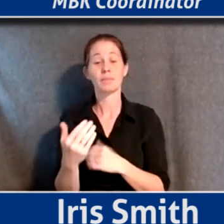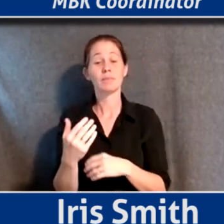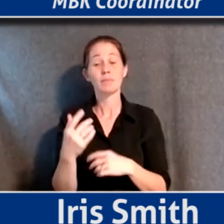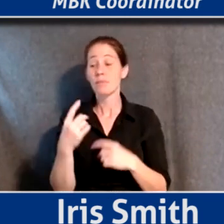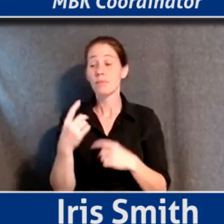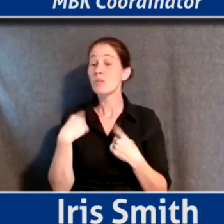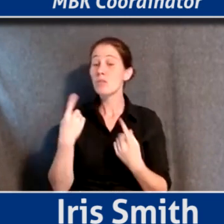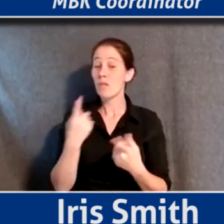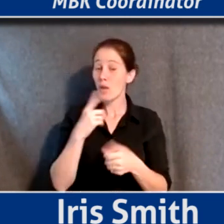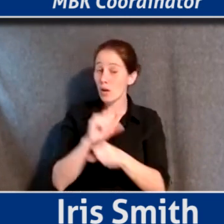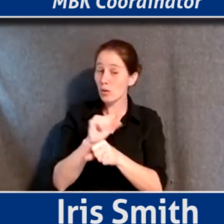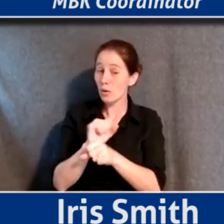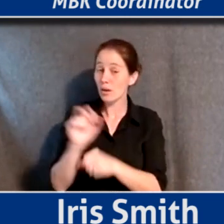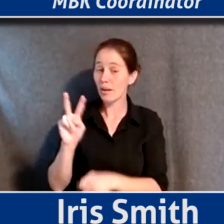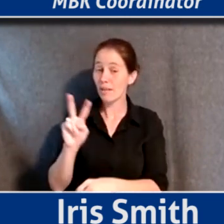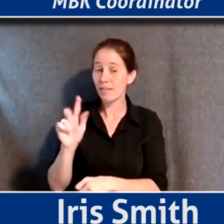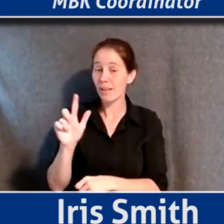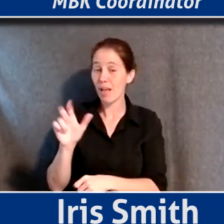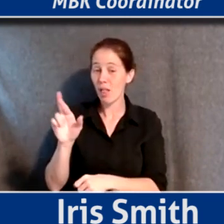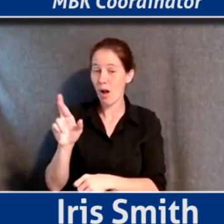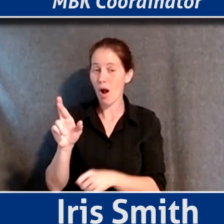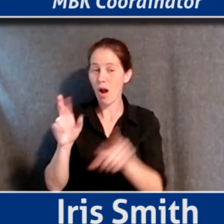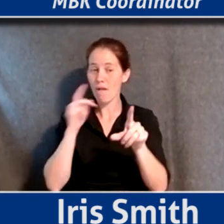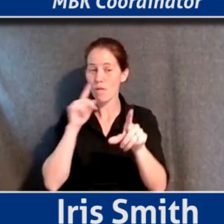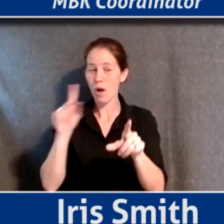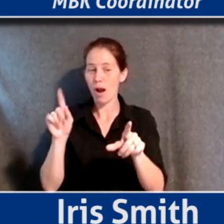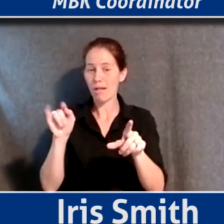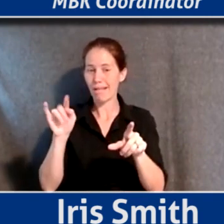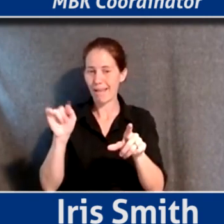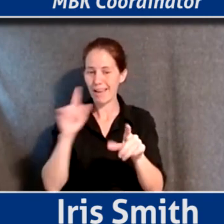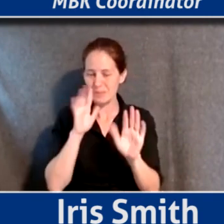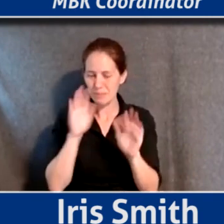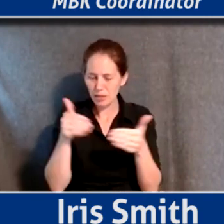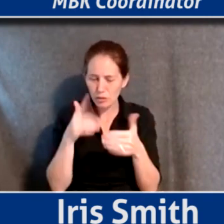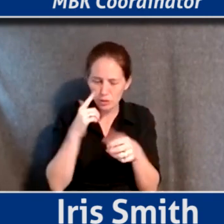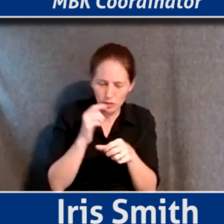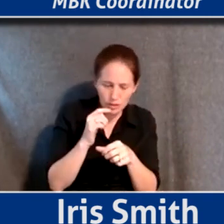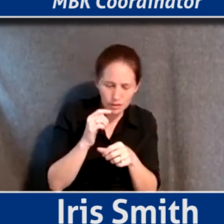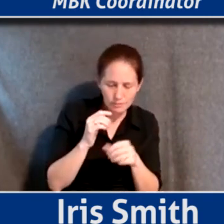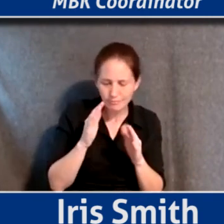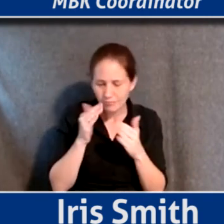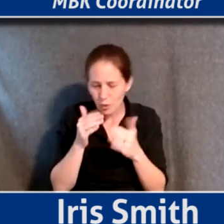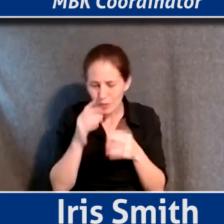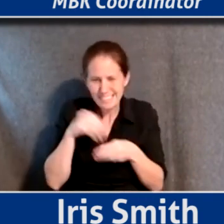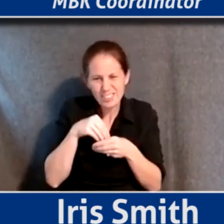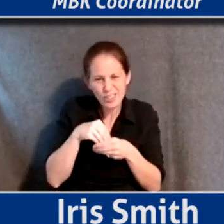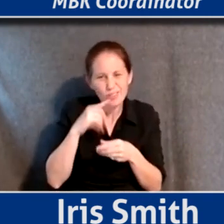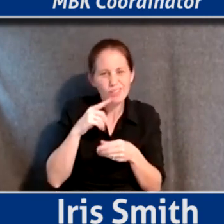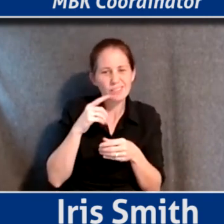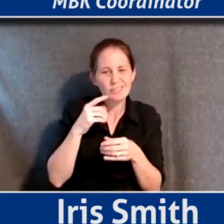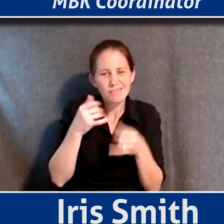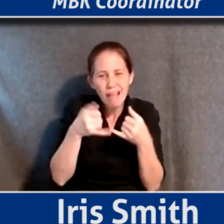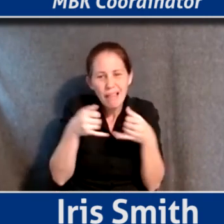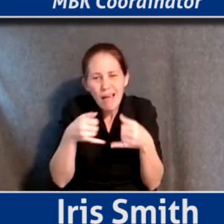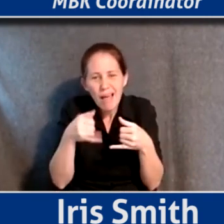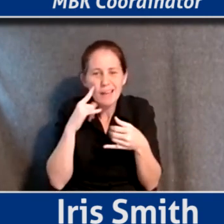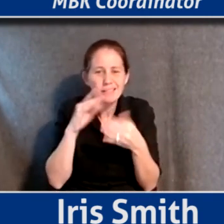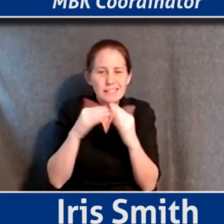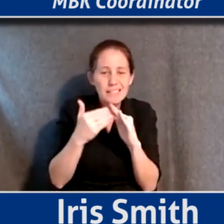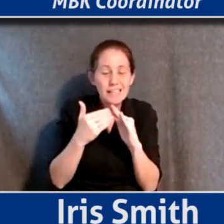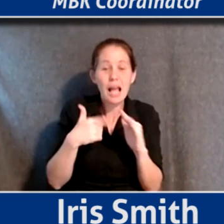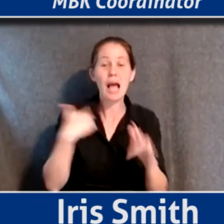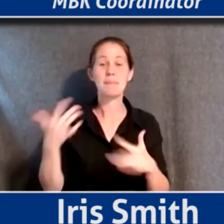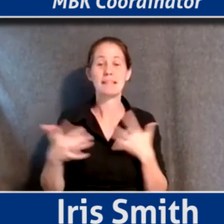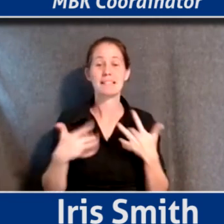the work in the VLR that Kate's been doing, right, has really been internally focused. What are we doing? What's our baseline within the city? I'm really excited for us to